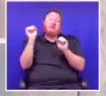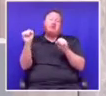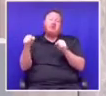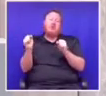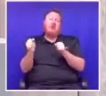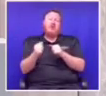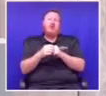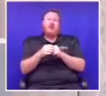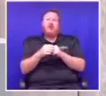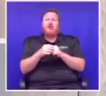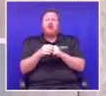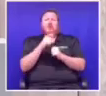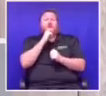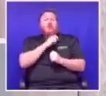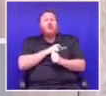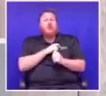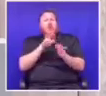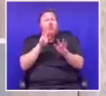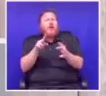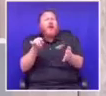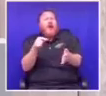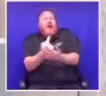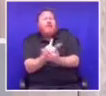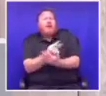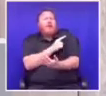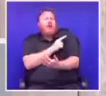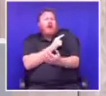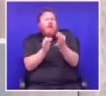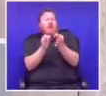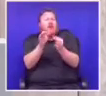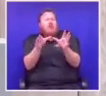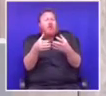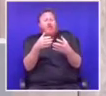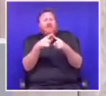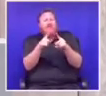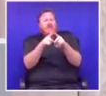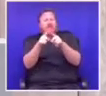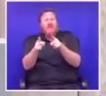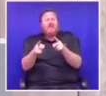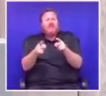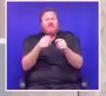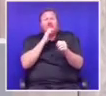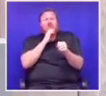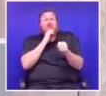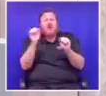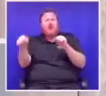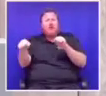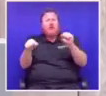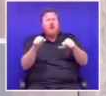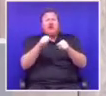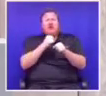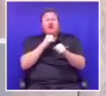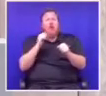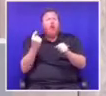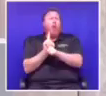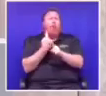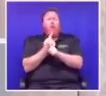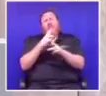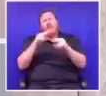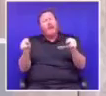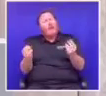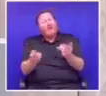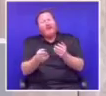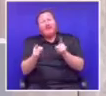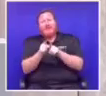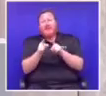front, that of course, because we come from different political parties, there will always be differences. As there are differences in